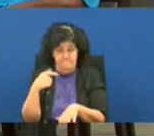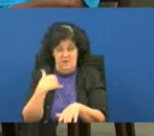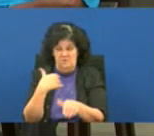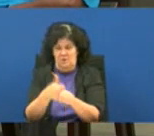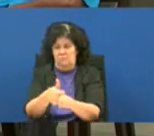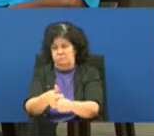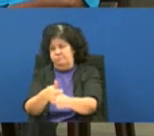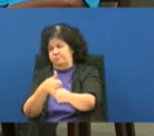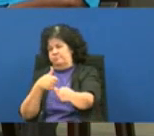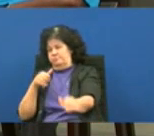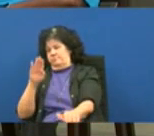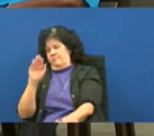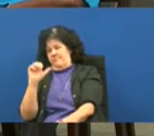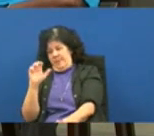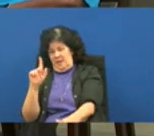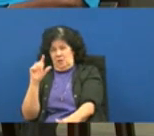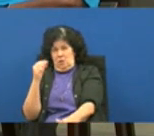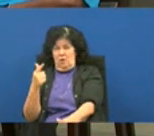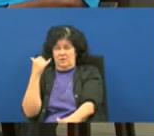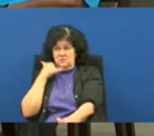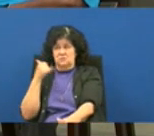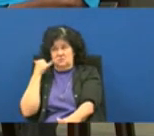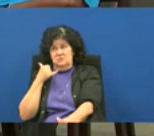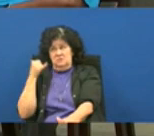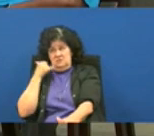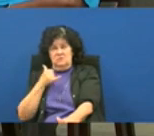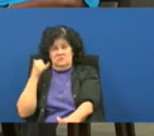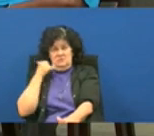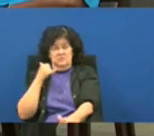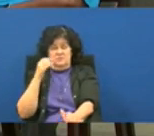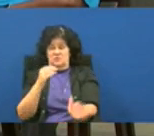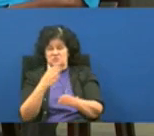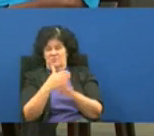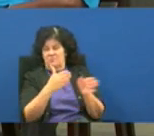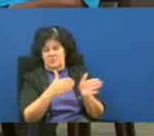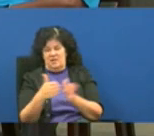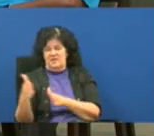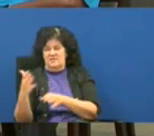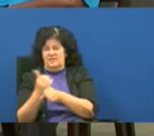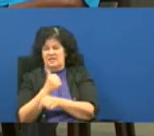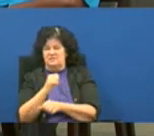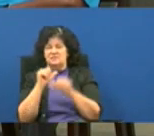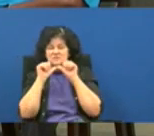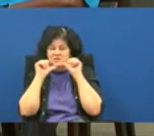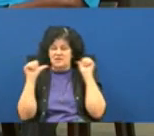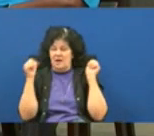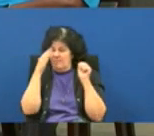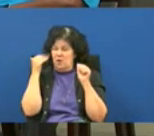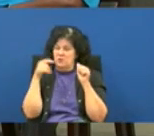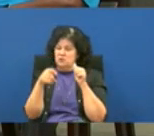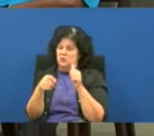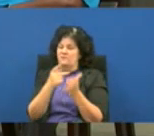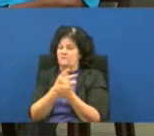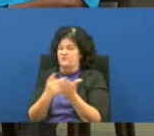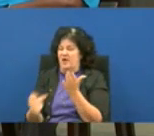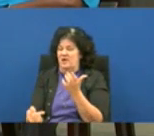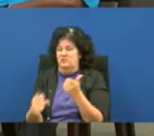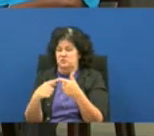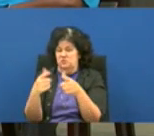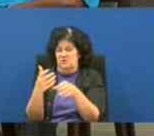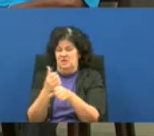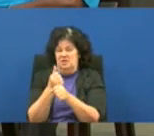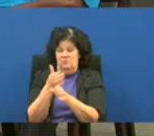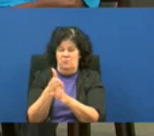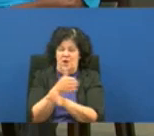and then you're making calls and so some of your claims are getting denied because one you didn't get prior authorization because you didn't have access